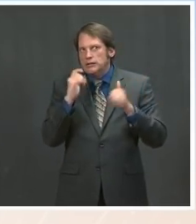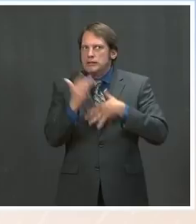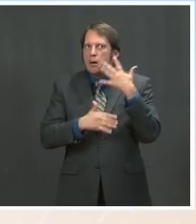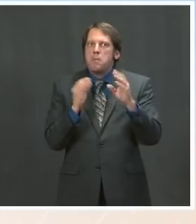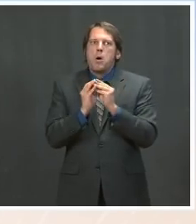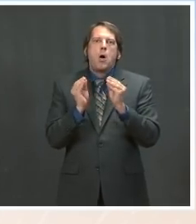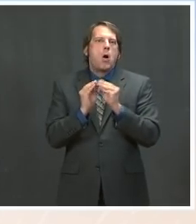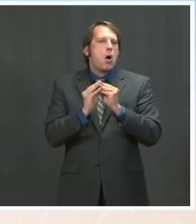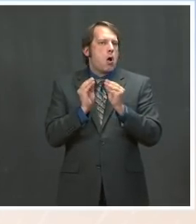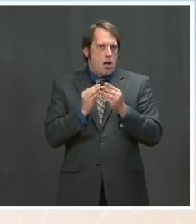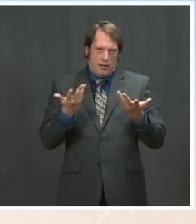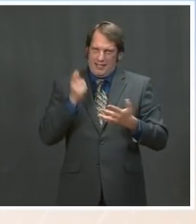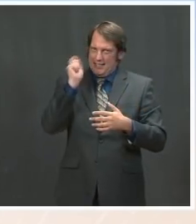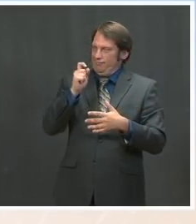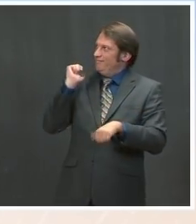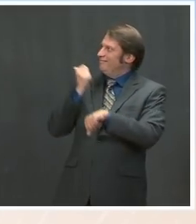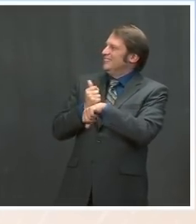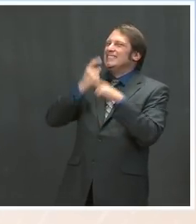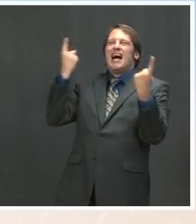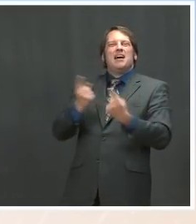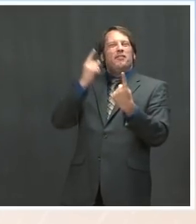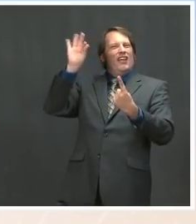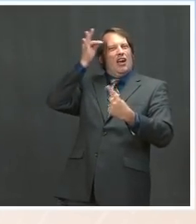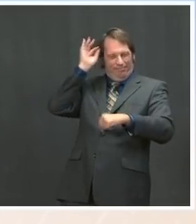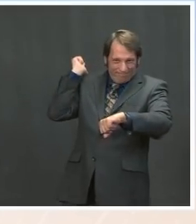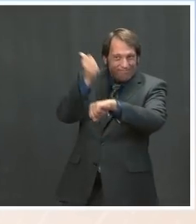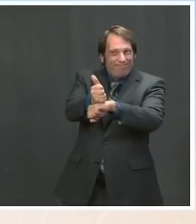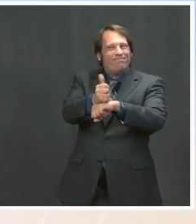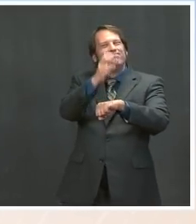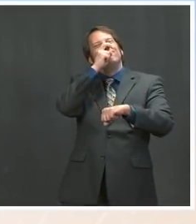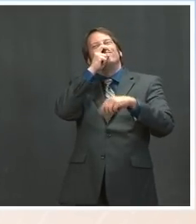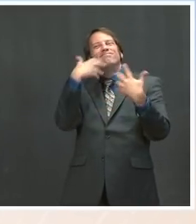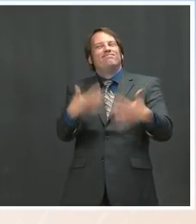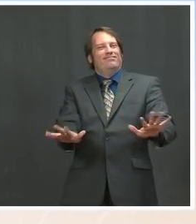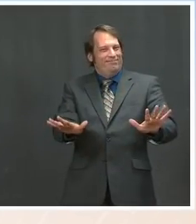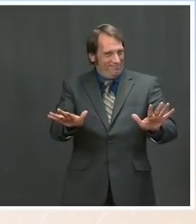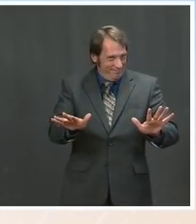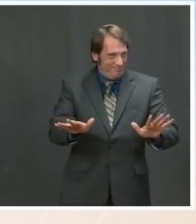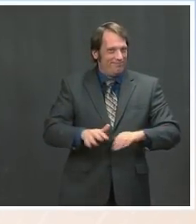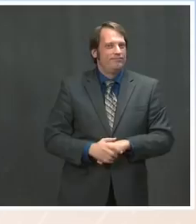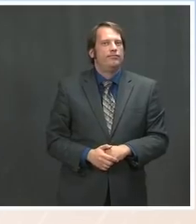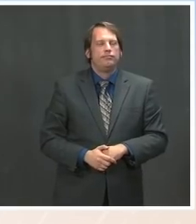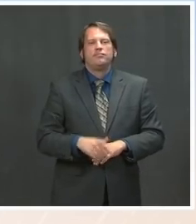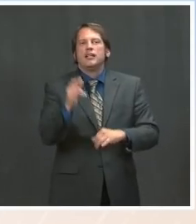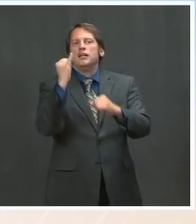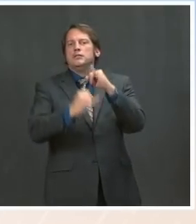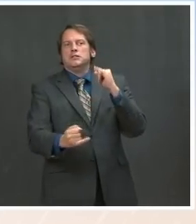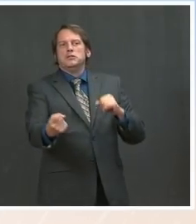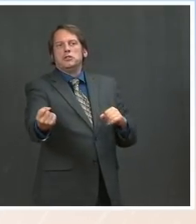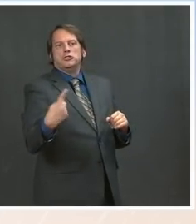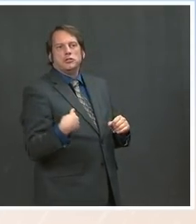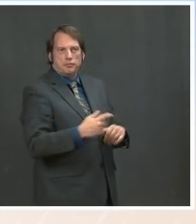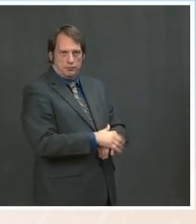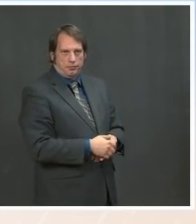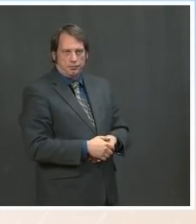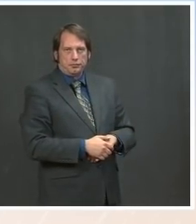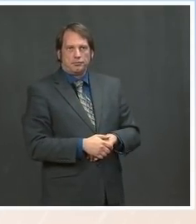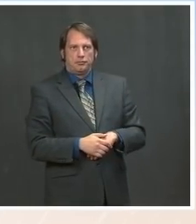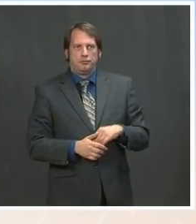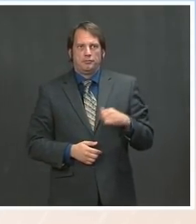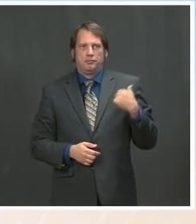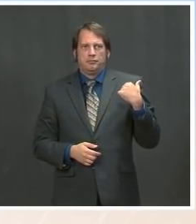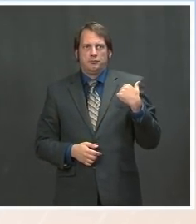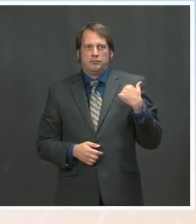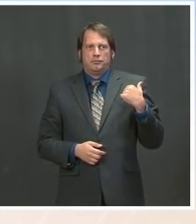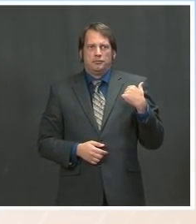certainly haven't been encouraging. The The Press. Last question, domestically, if I may. Is the White House committed to including the $400 billion for elder care